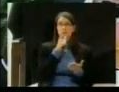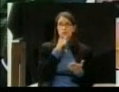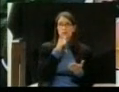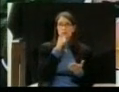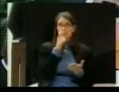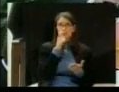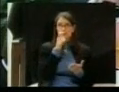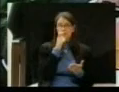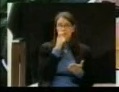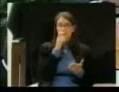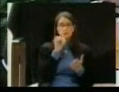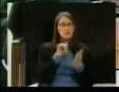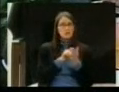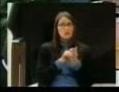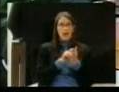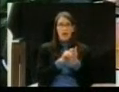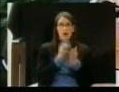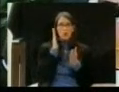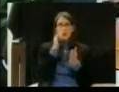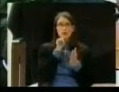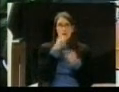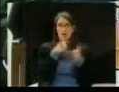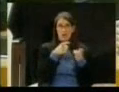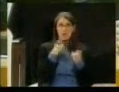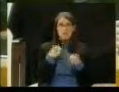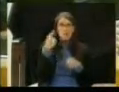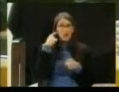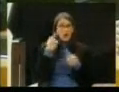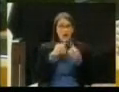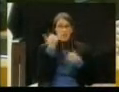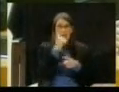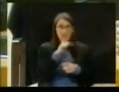those eight? Have they said, I violated the Sunshine Law?